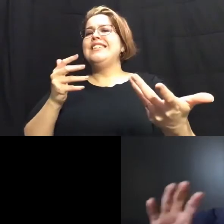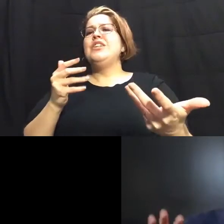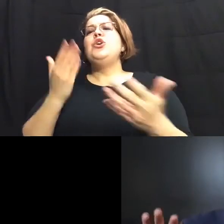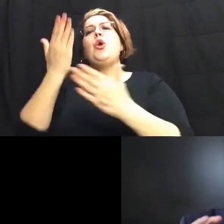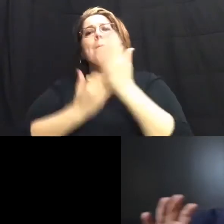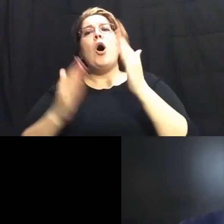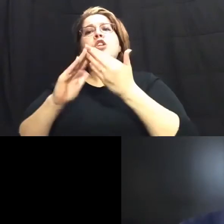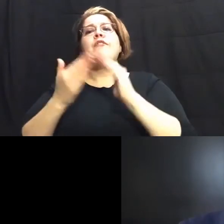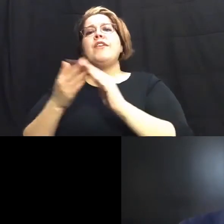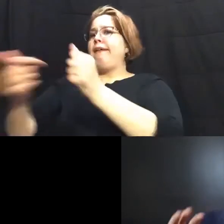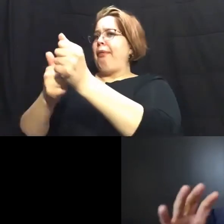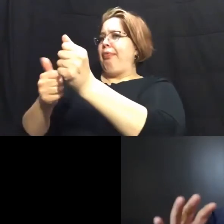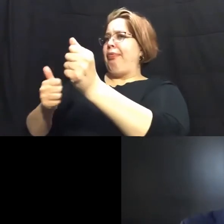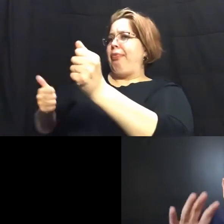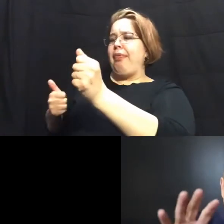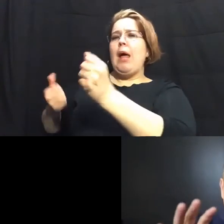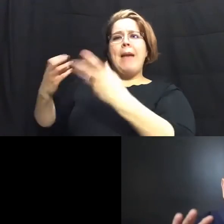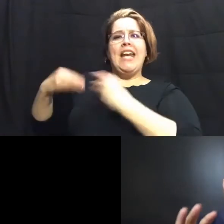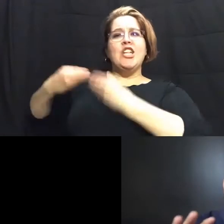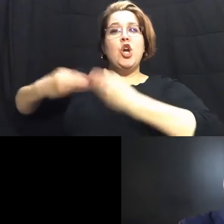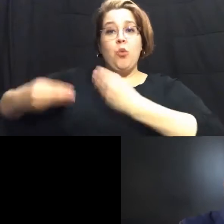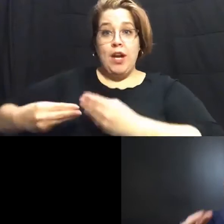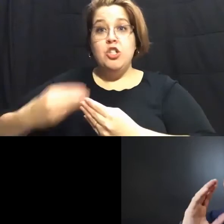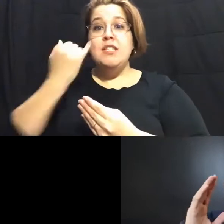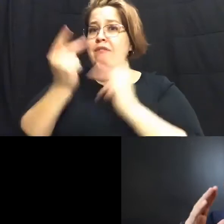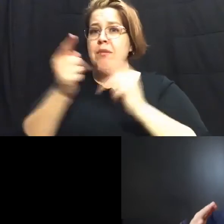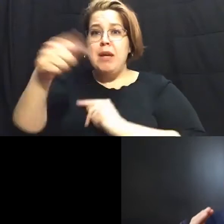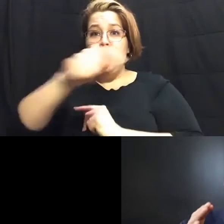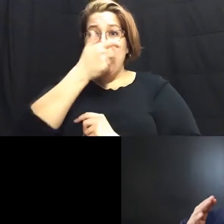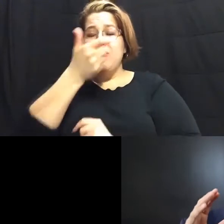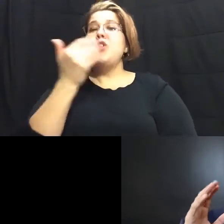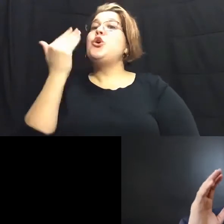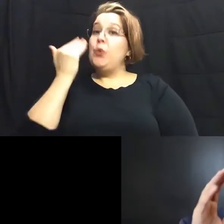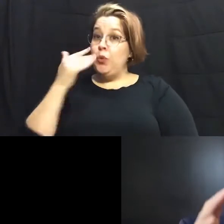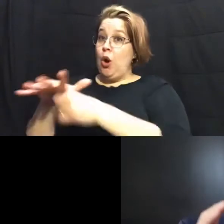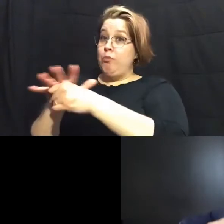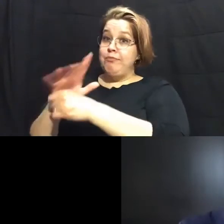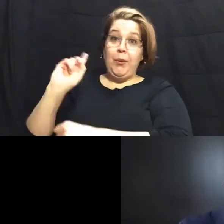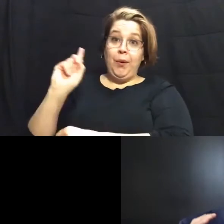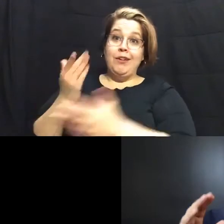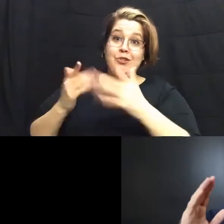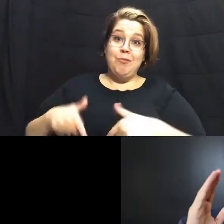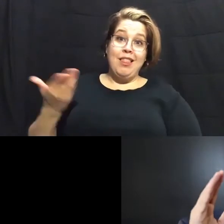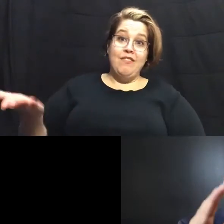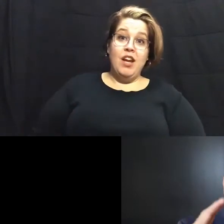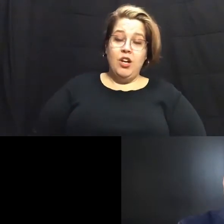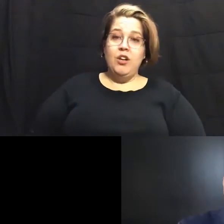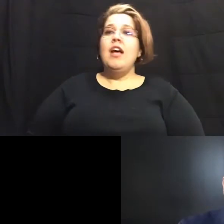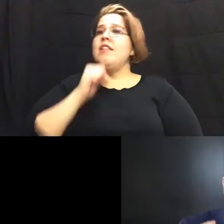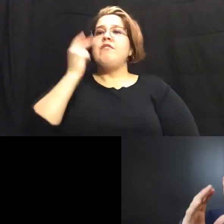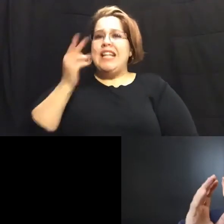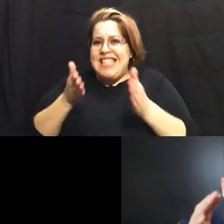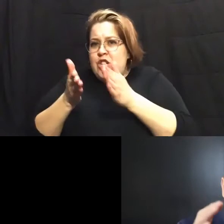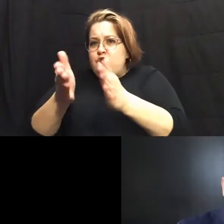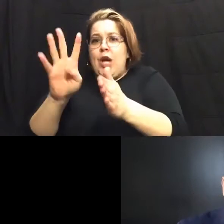city left behind for generations and if the what if the viewers are watching this they know those areas because they probably live in them they haven't seen a street in 40